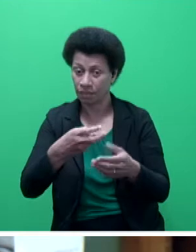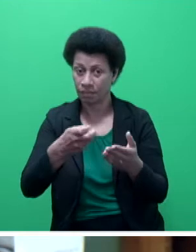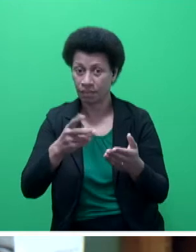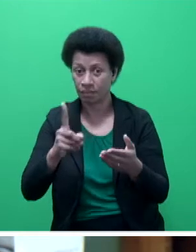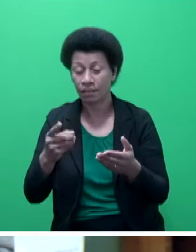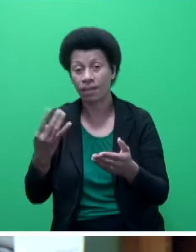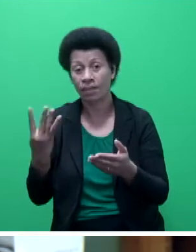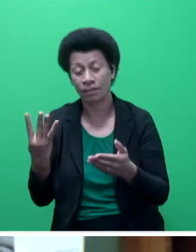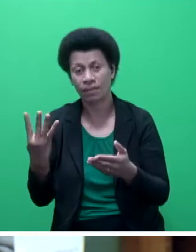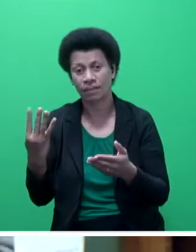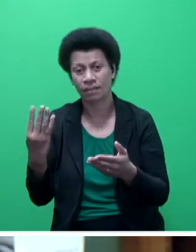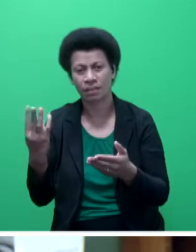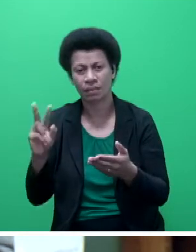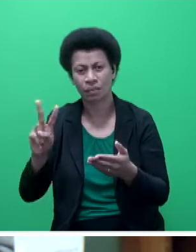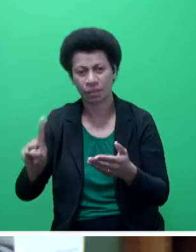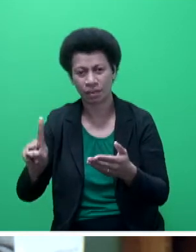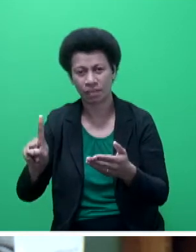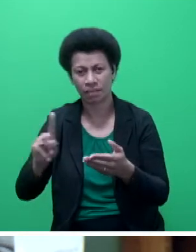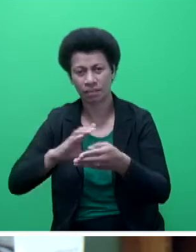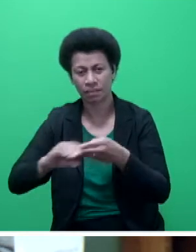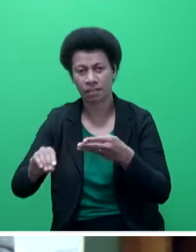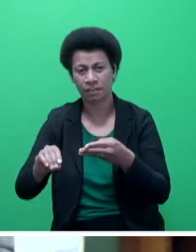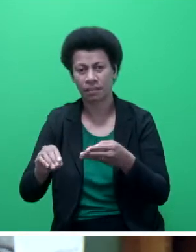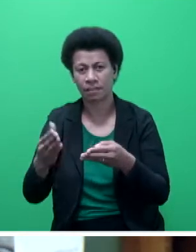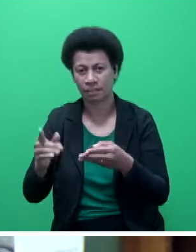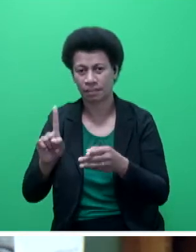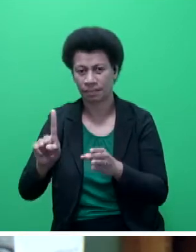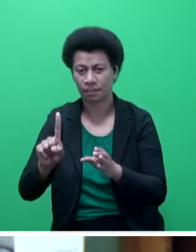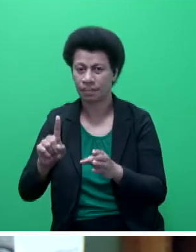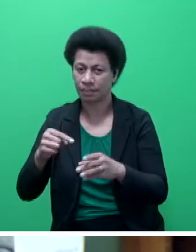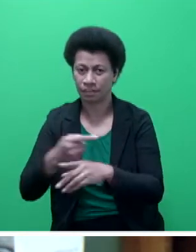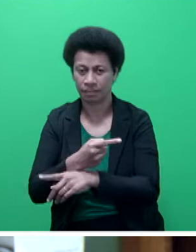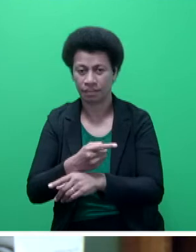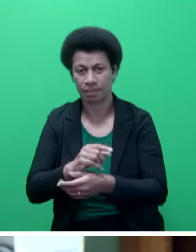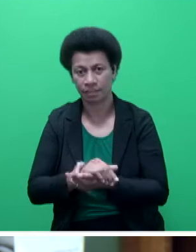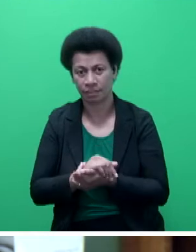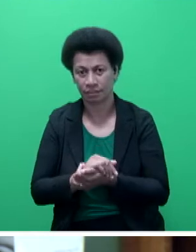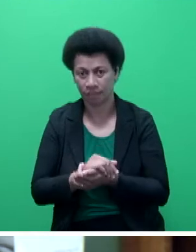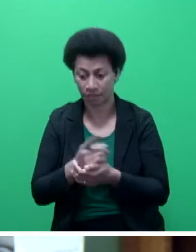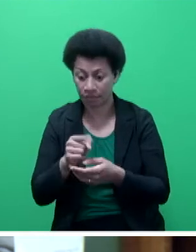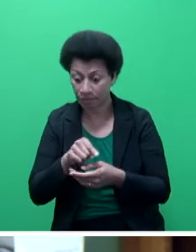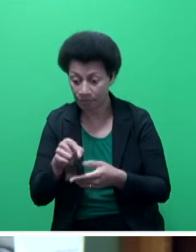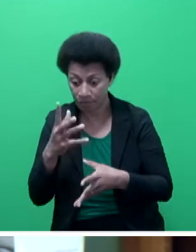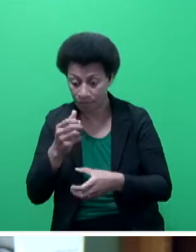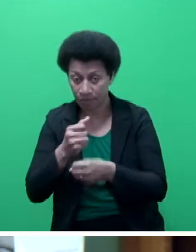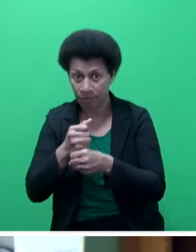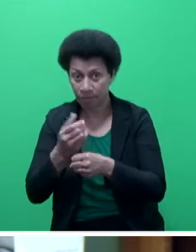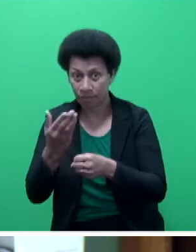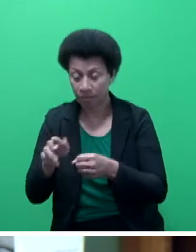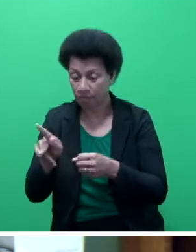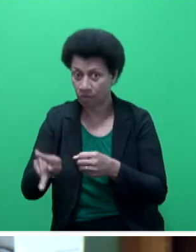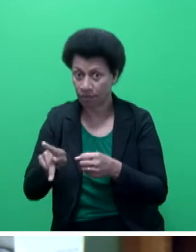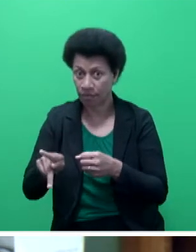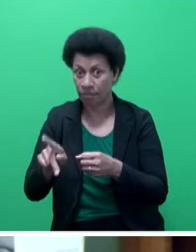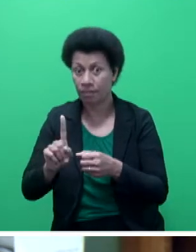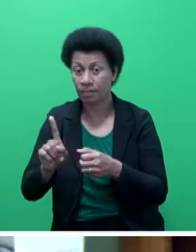.91 per week, sir. Estimated on this BPNPL, the poverty headcount for